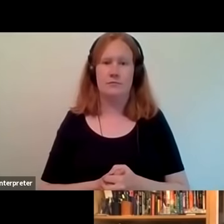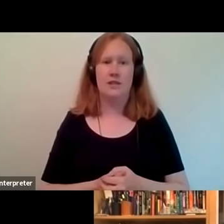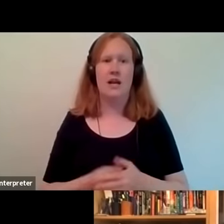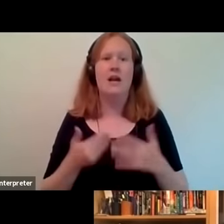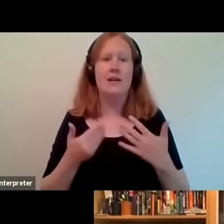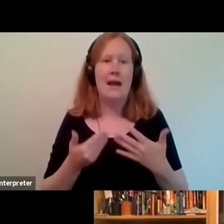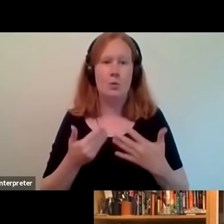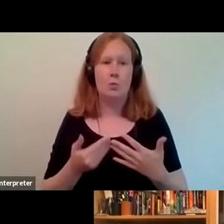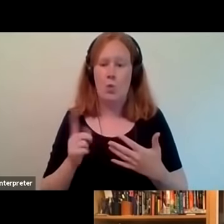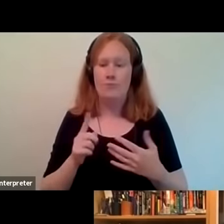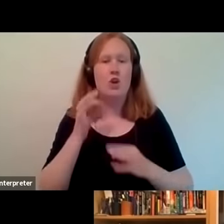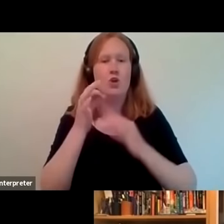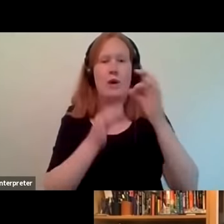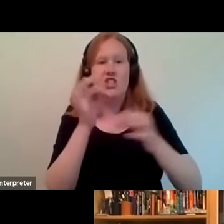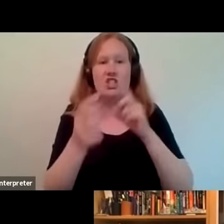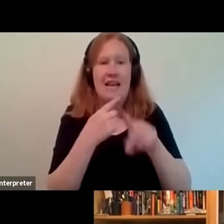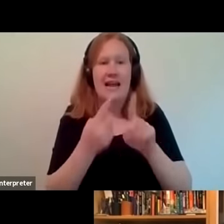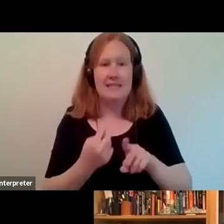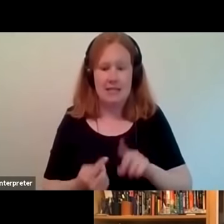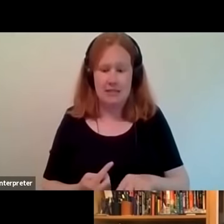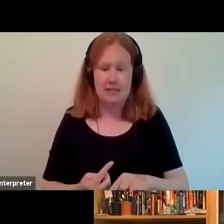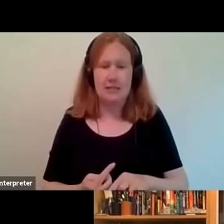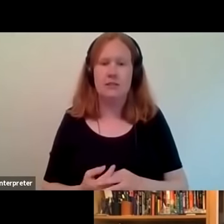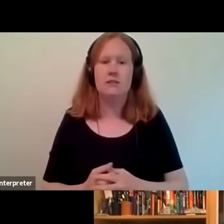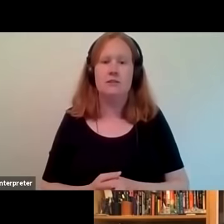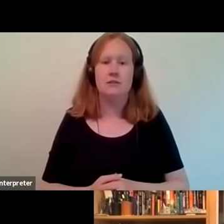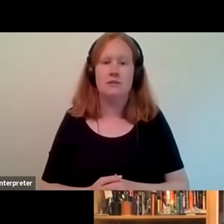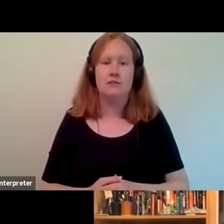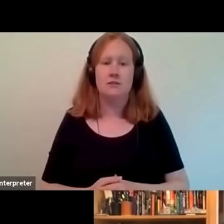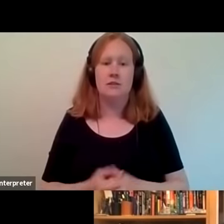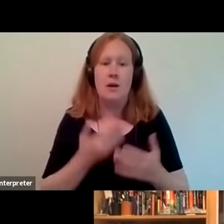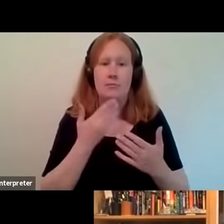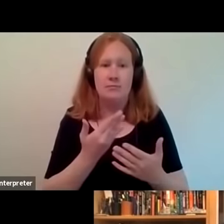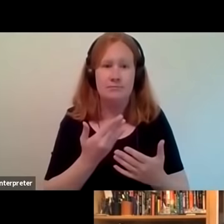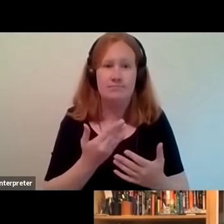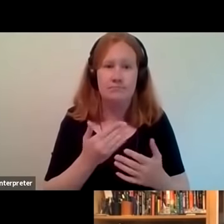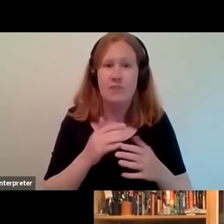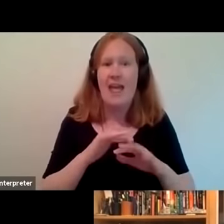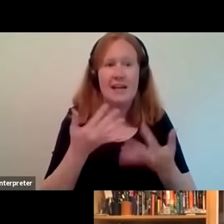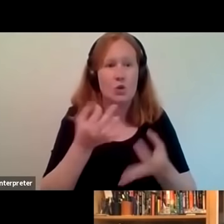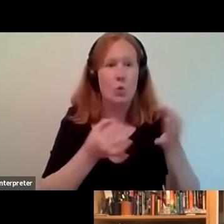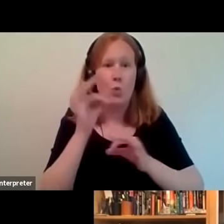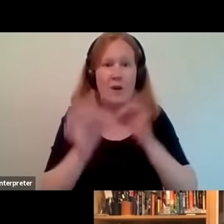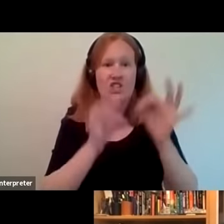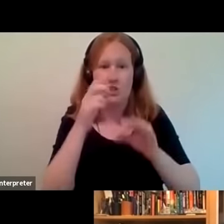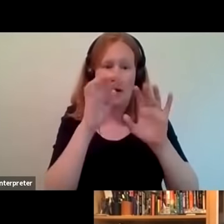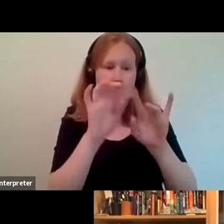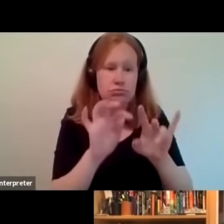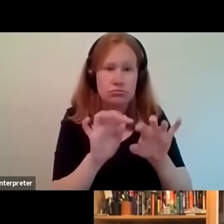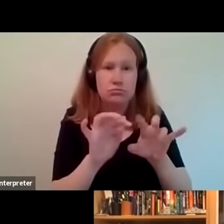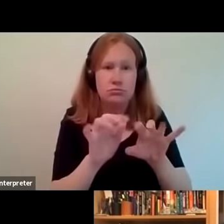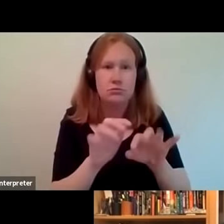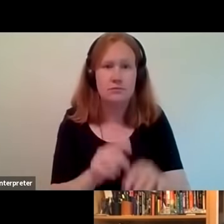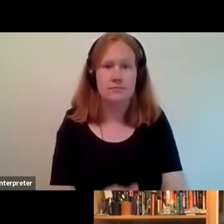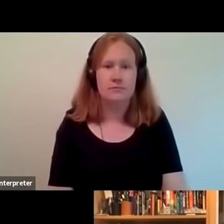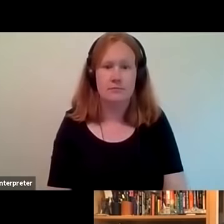to move into the q a uh side of this conversation um so please feel free to continue to send your questions um i